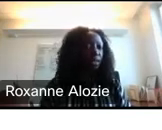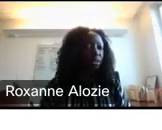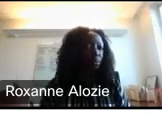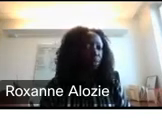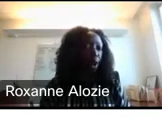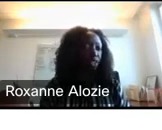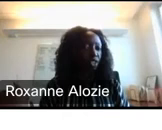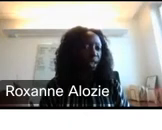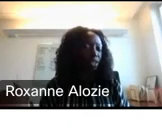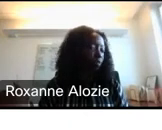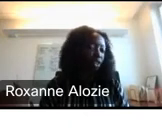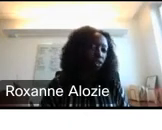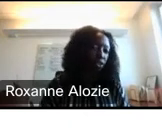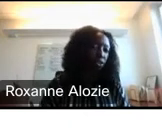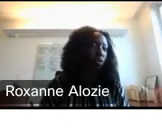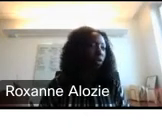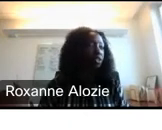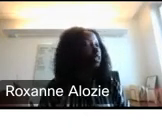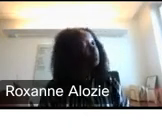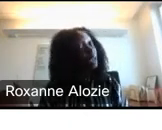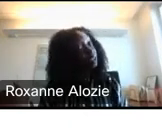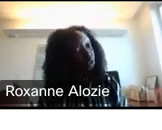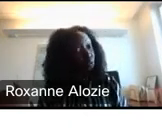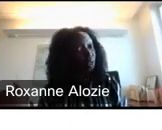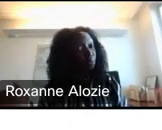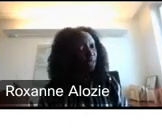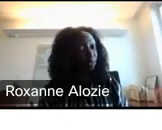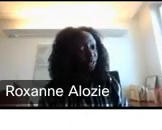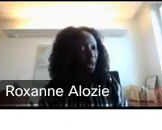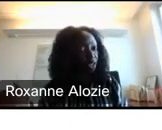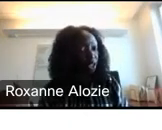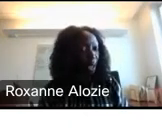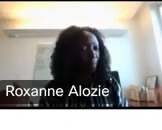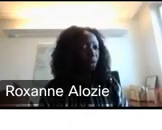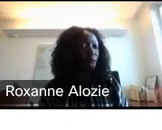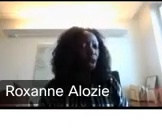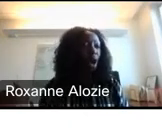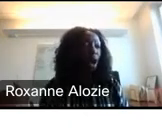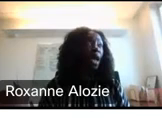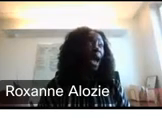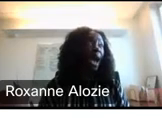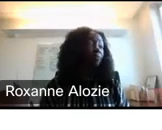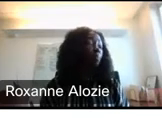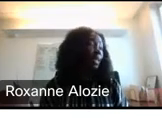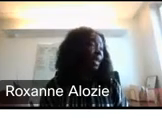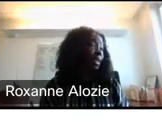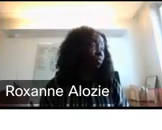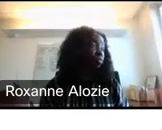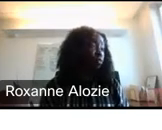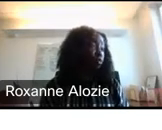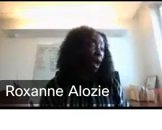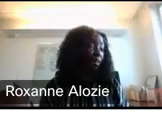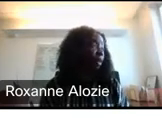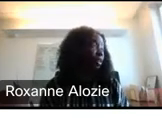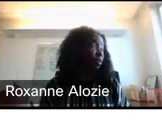does the project, is the project new or is an expense or do you need money for expansion capital? Have you made any,